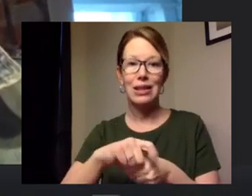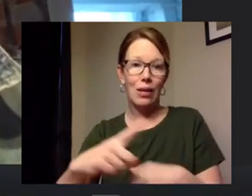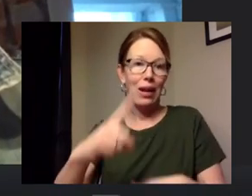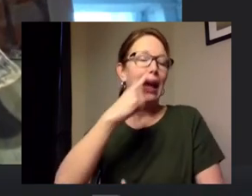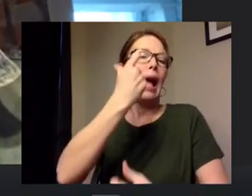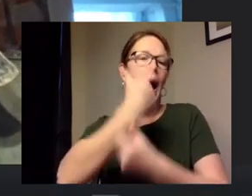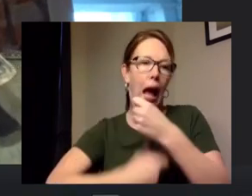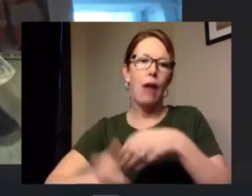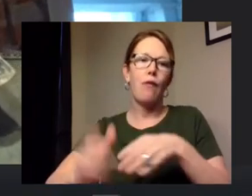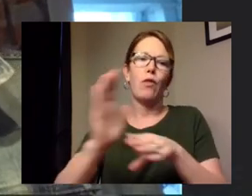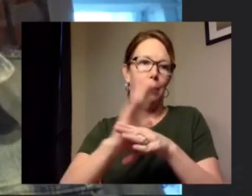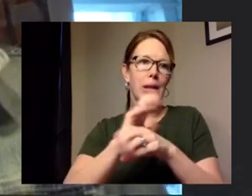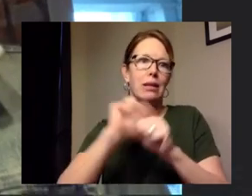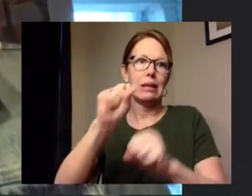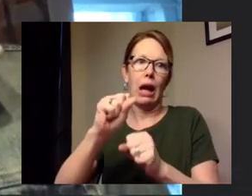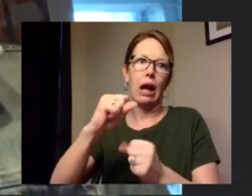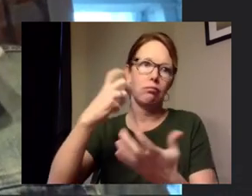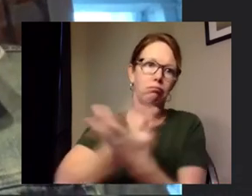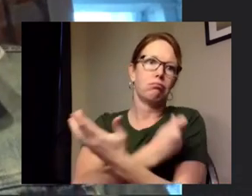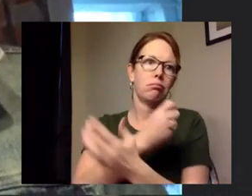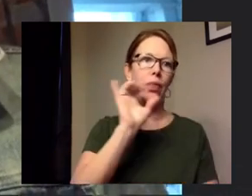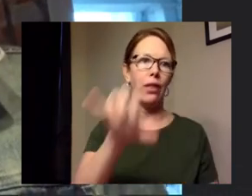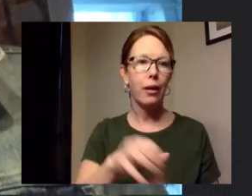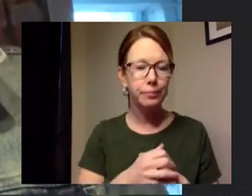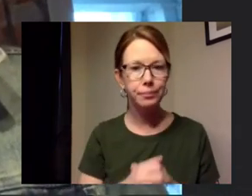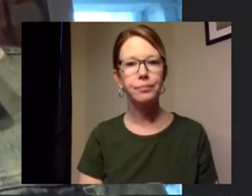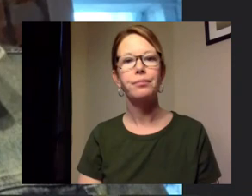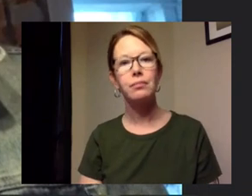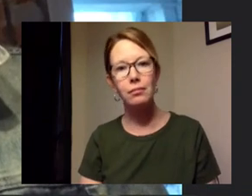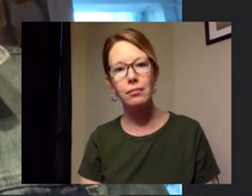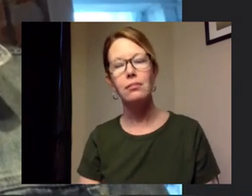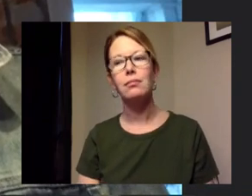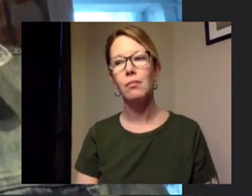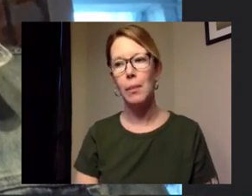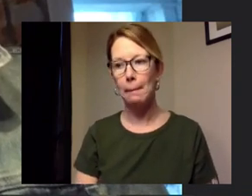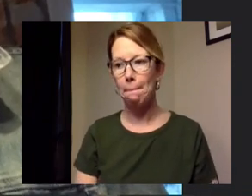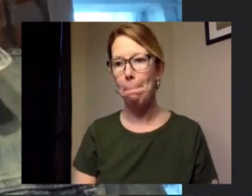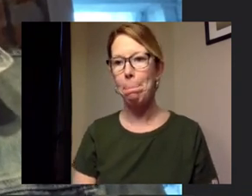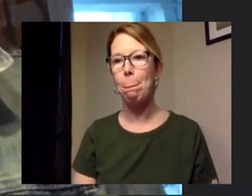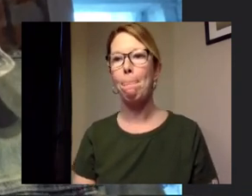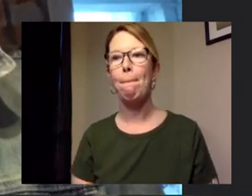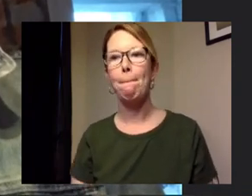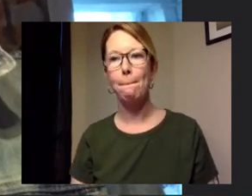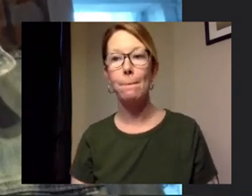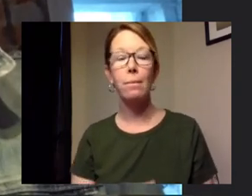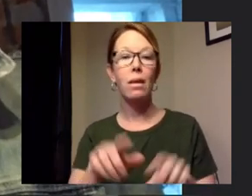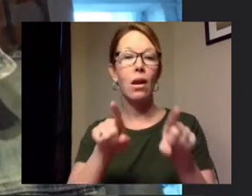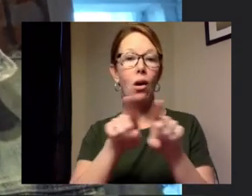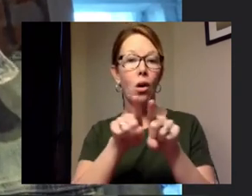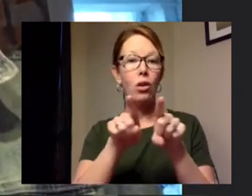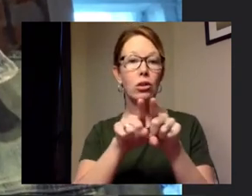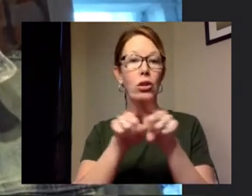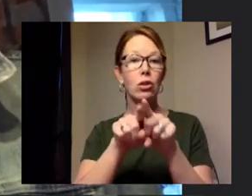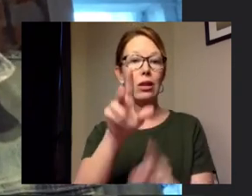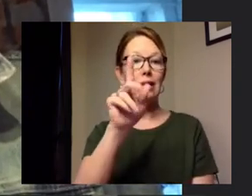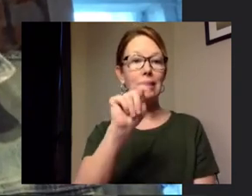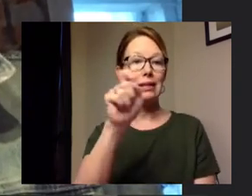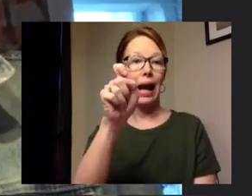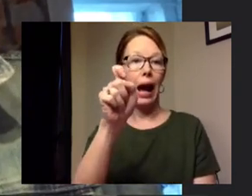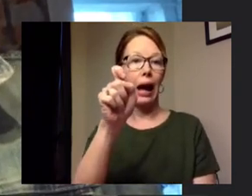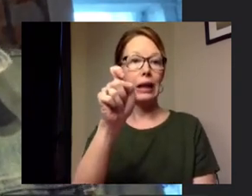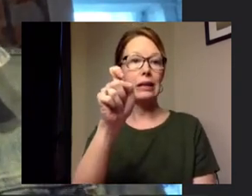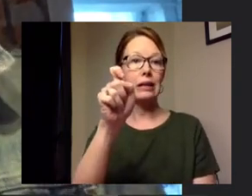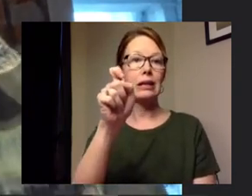probably make use of that um there are also um tax there's also tax relief for